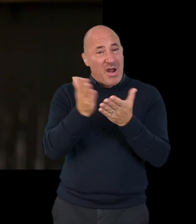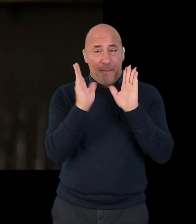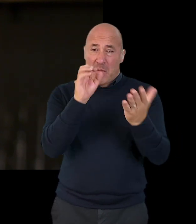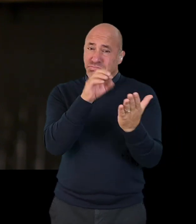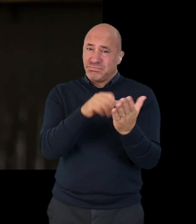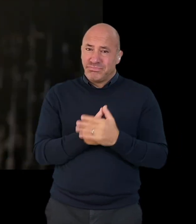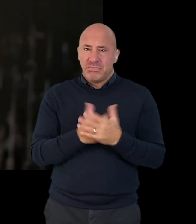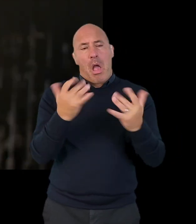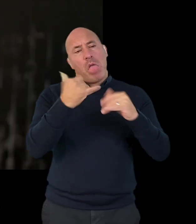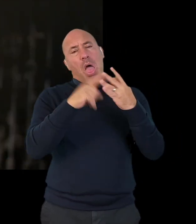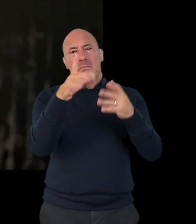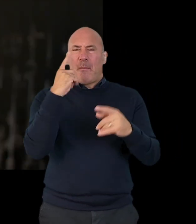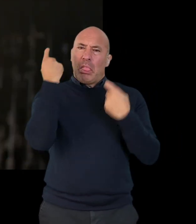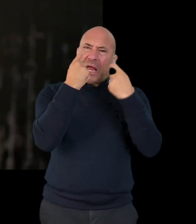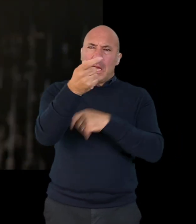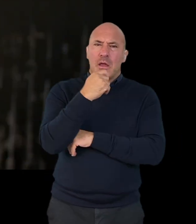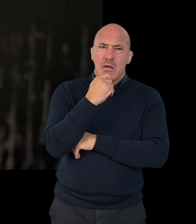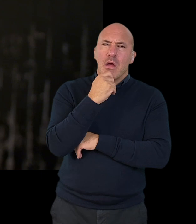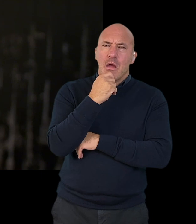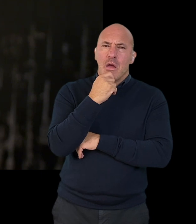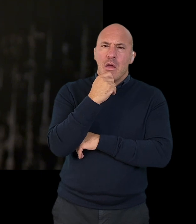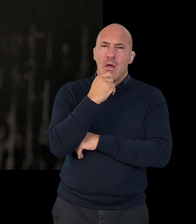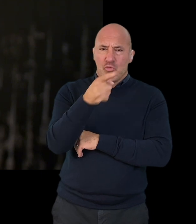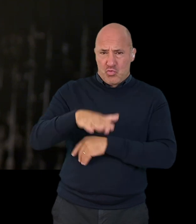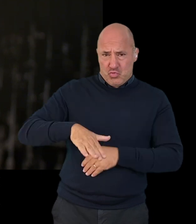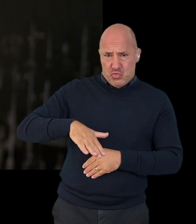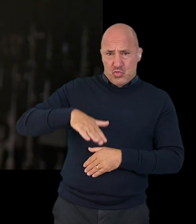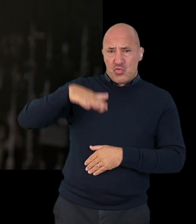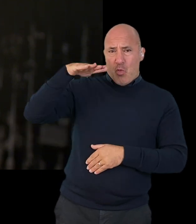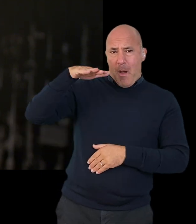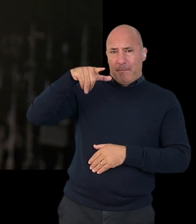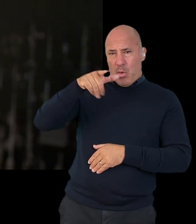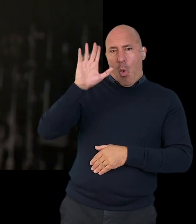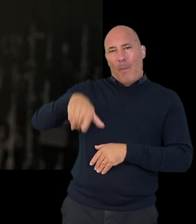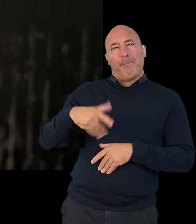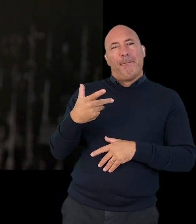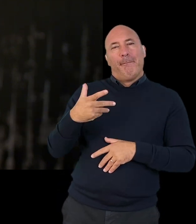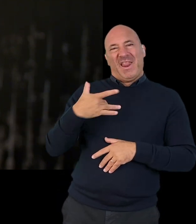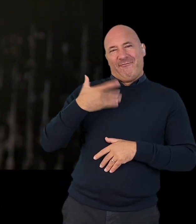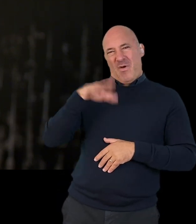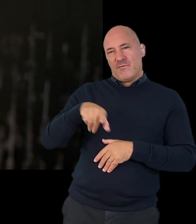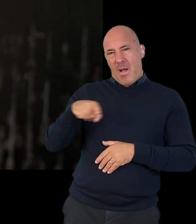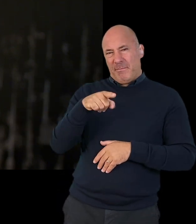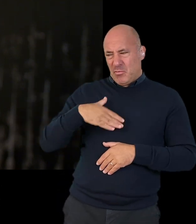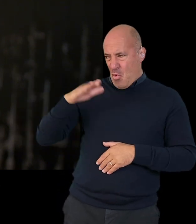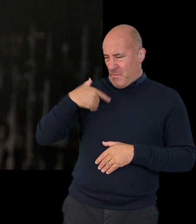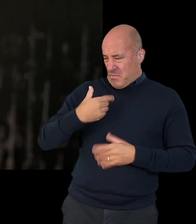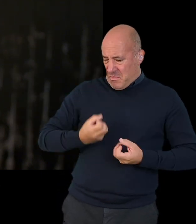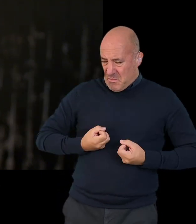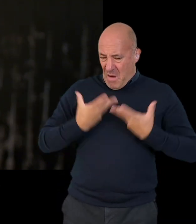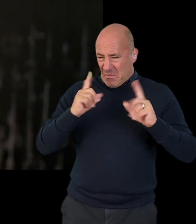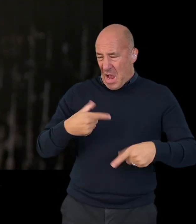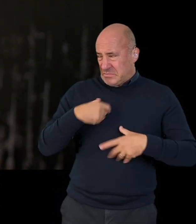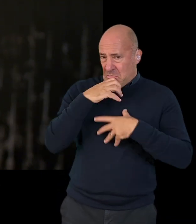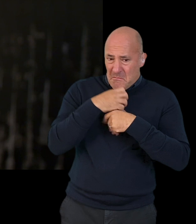explained clearly. Another question that is worth thinking about is how did you feel growing up in a country where you couldn't